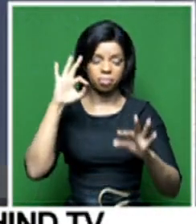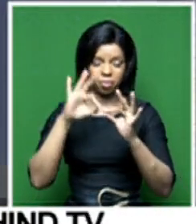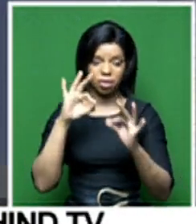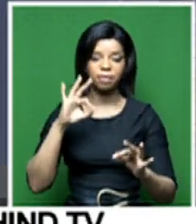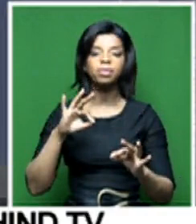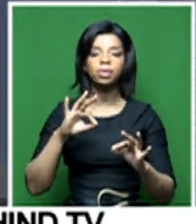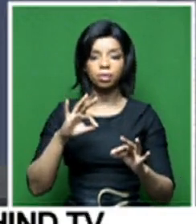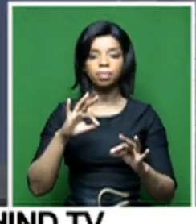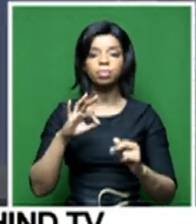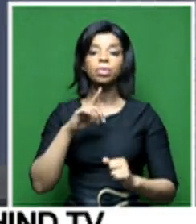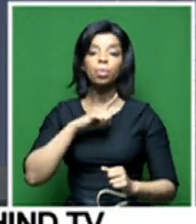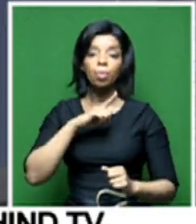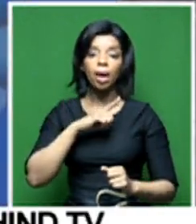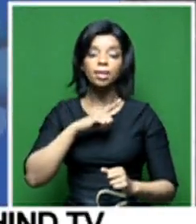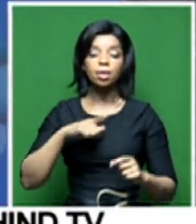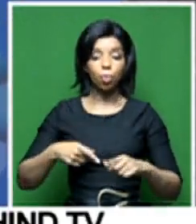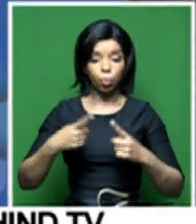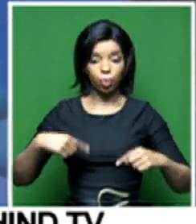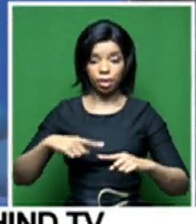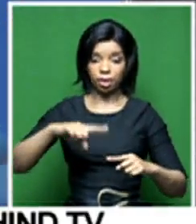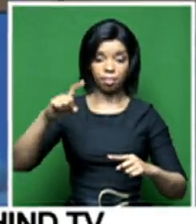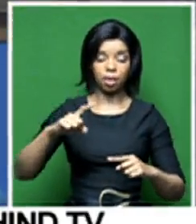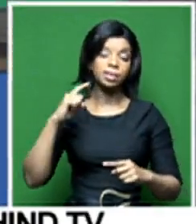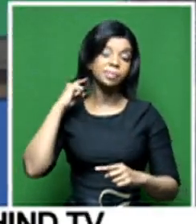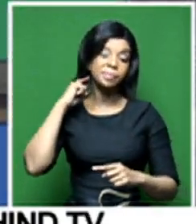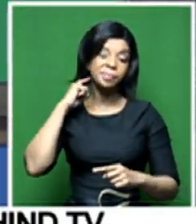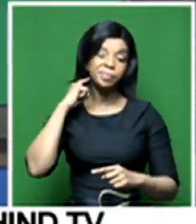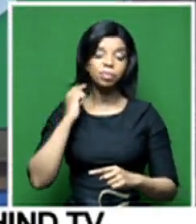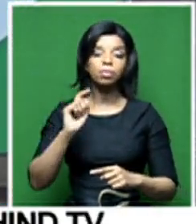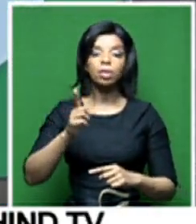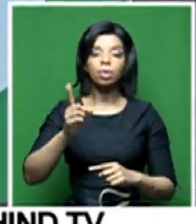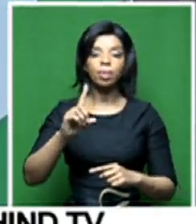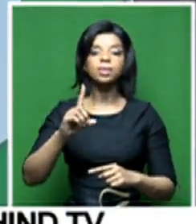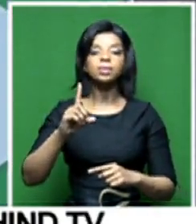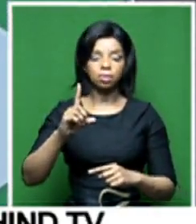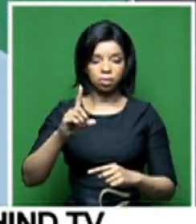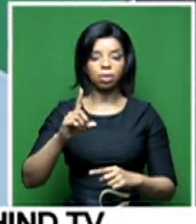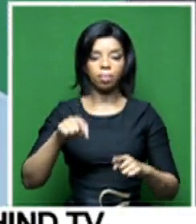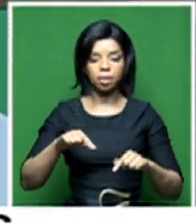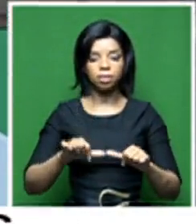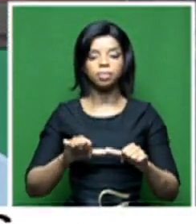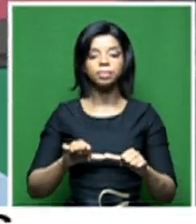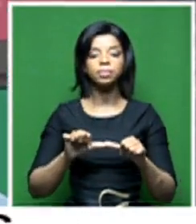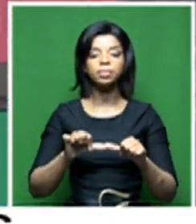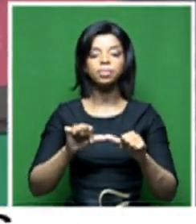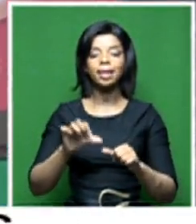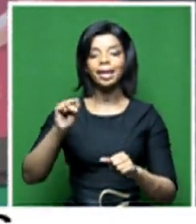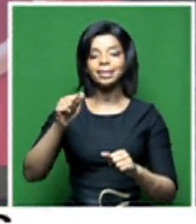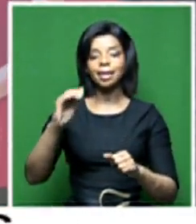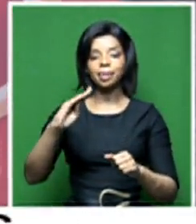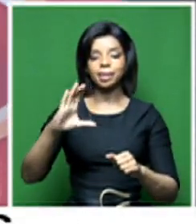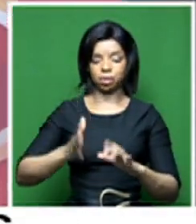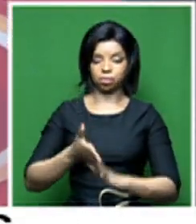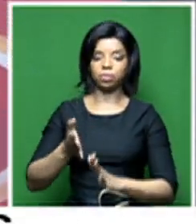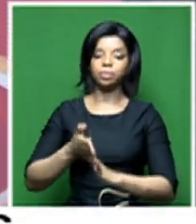keep it, you know, in mind that we need to sustain the viability of the SABC. So I think as far as